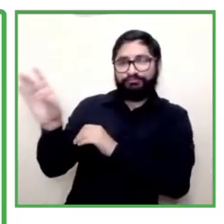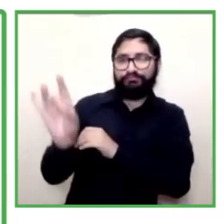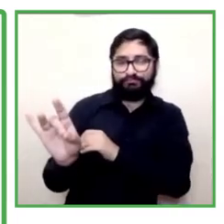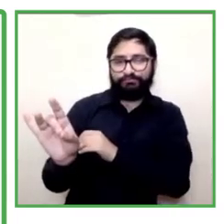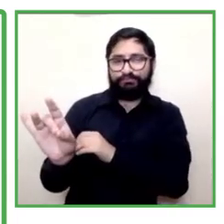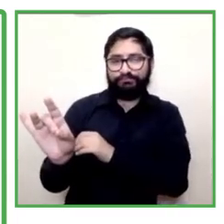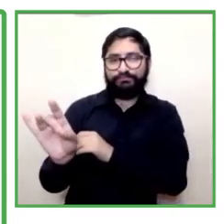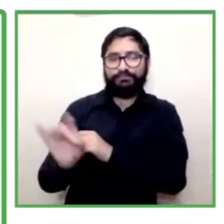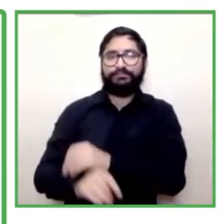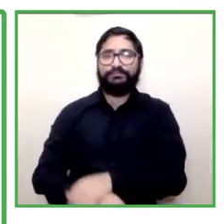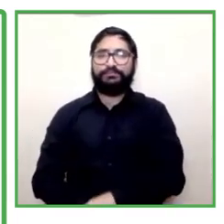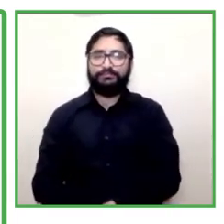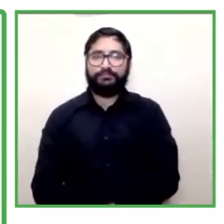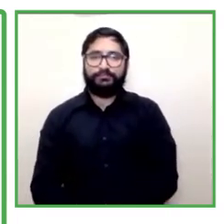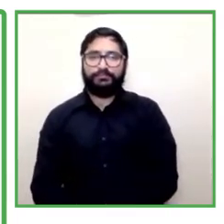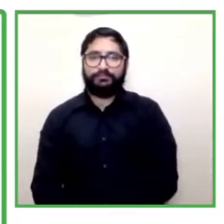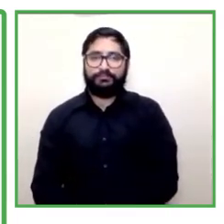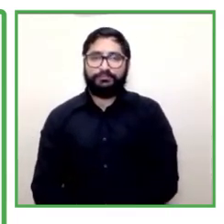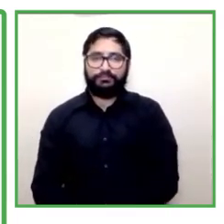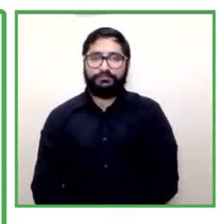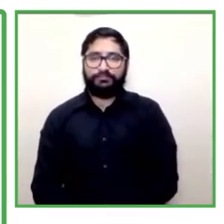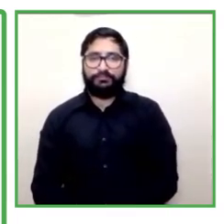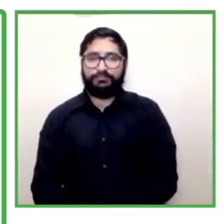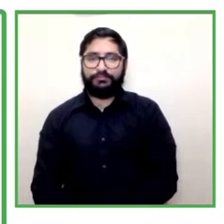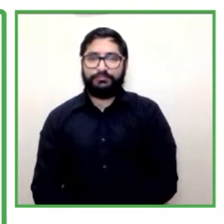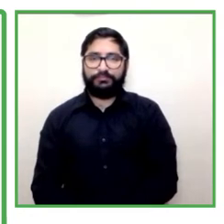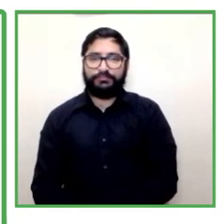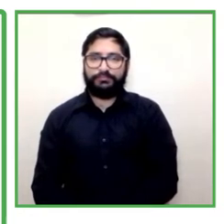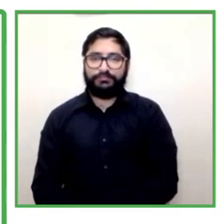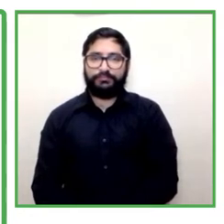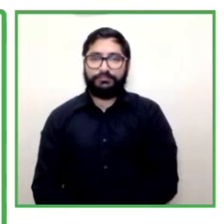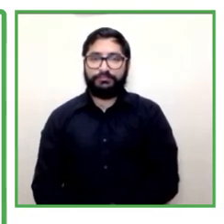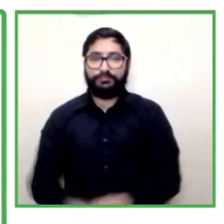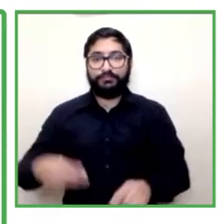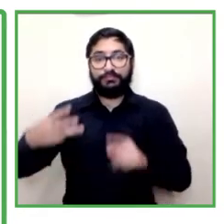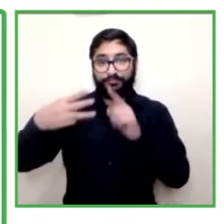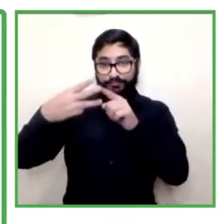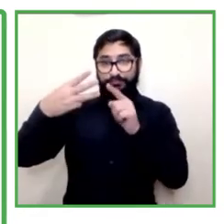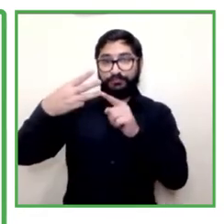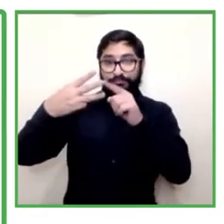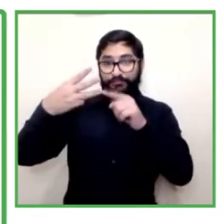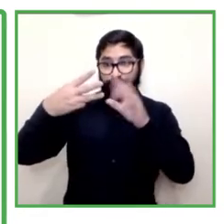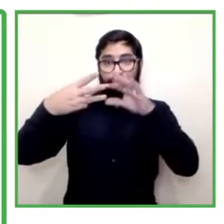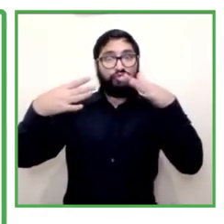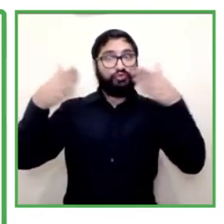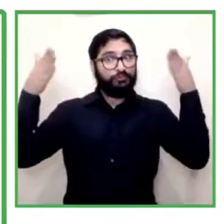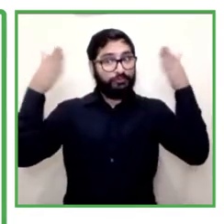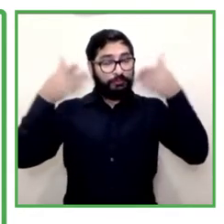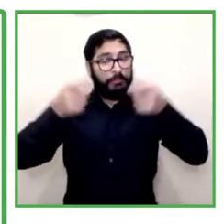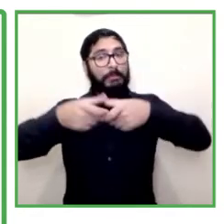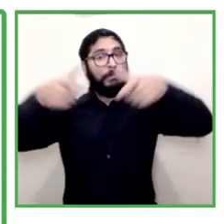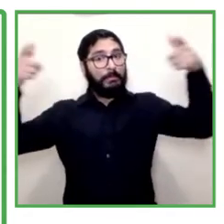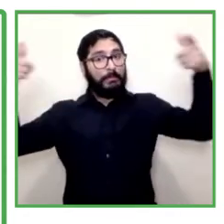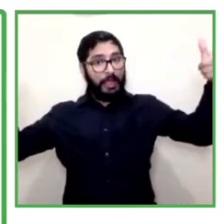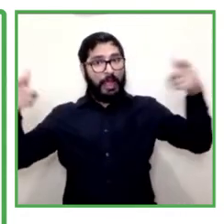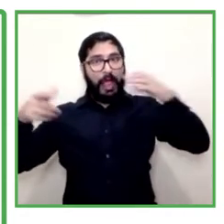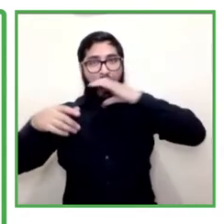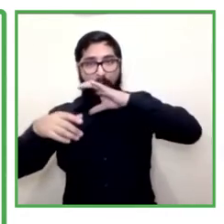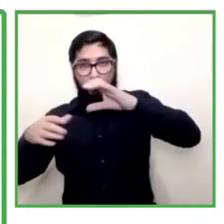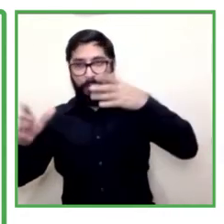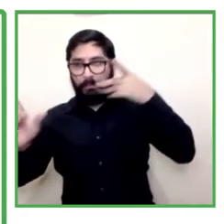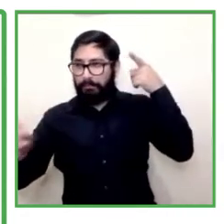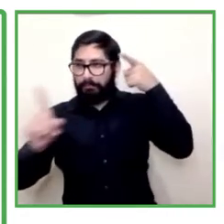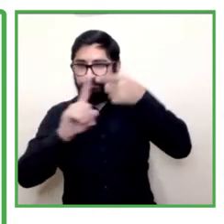and develop and regarding our big task that has to do with inclusion in the